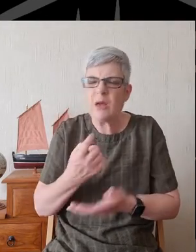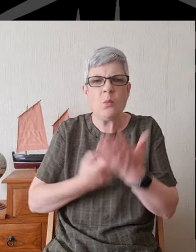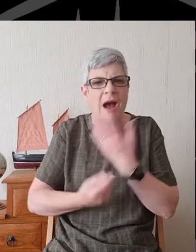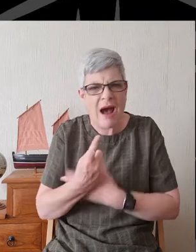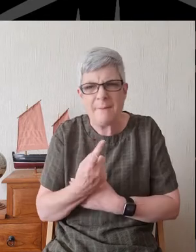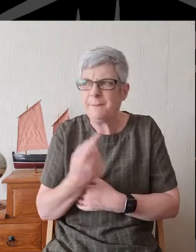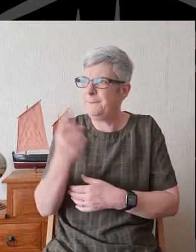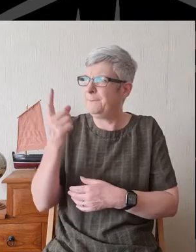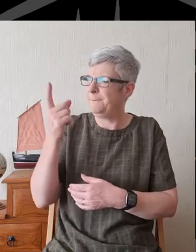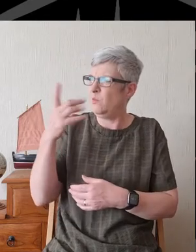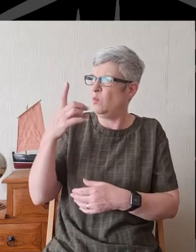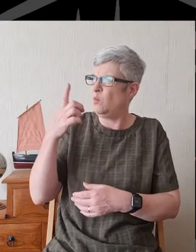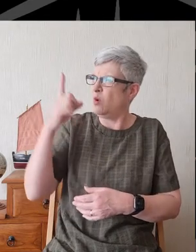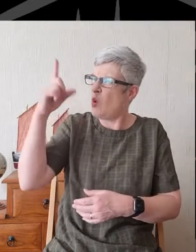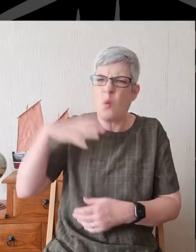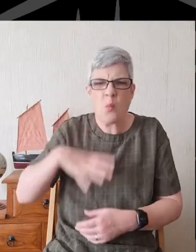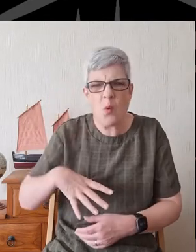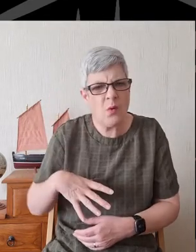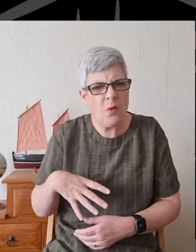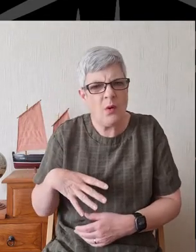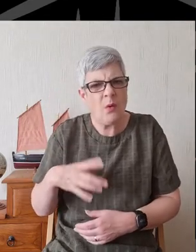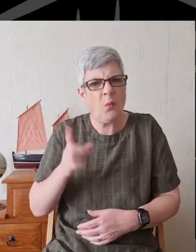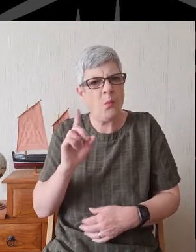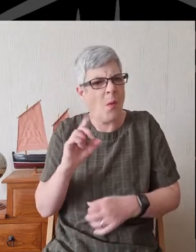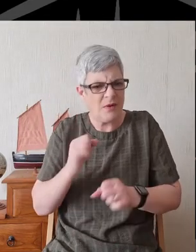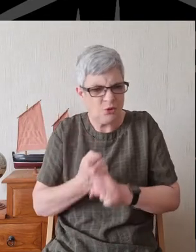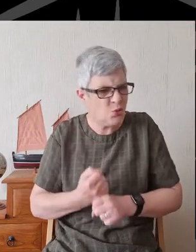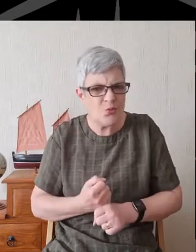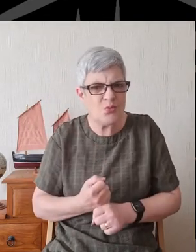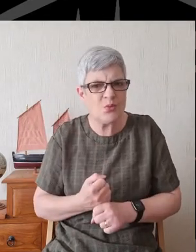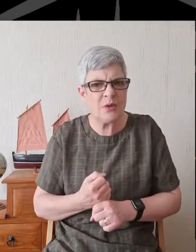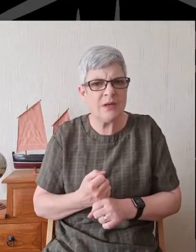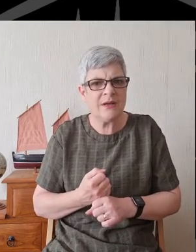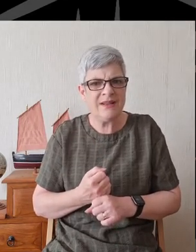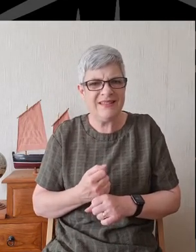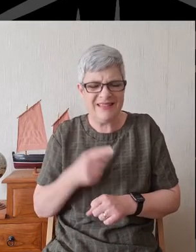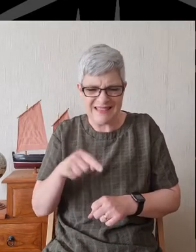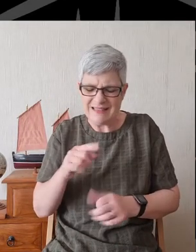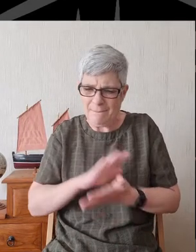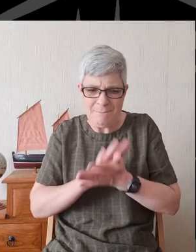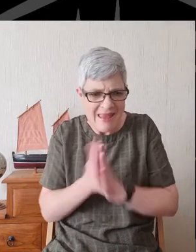expecting of us? What are we supposed to do in this mess?